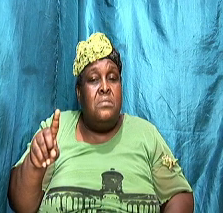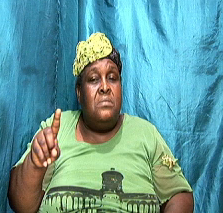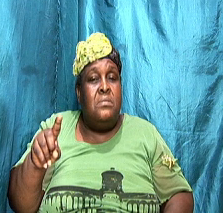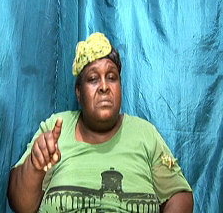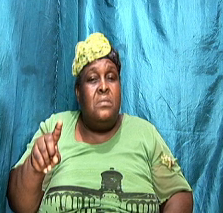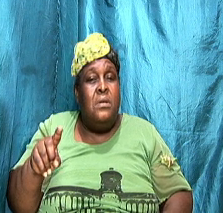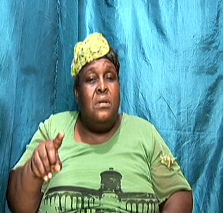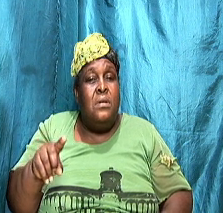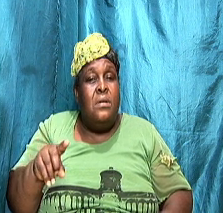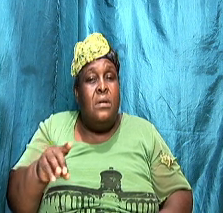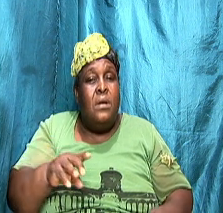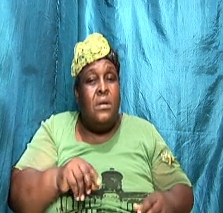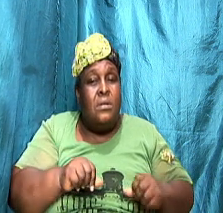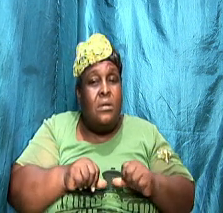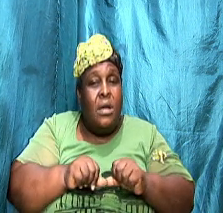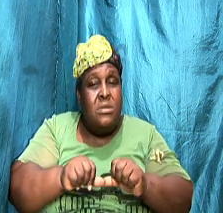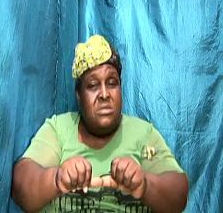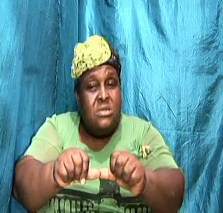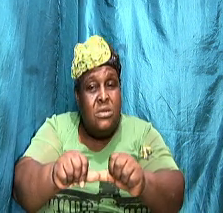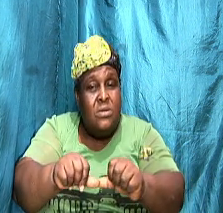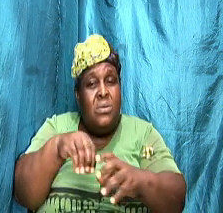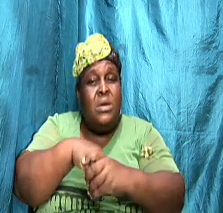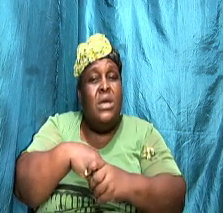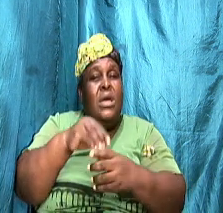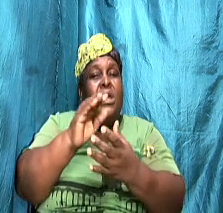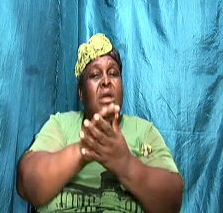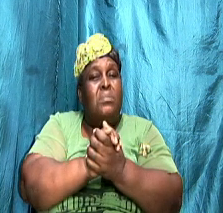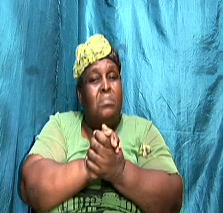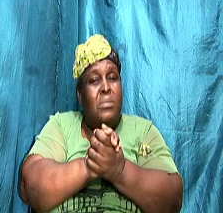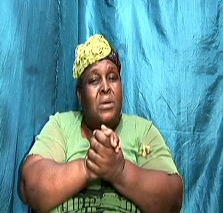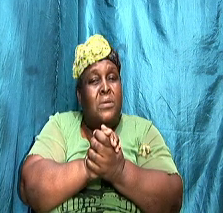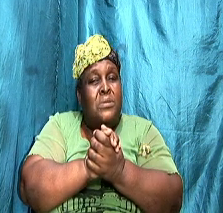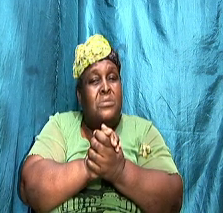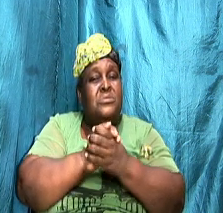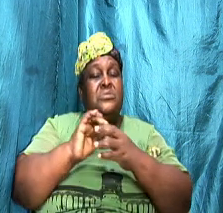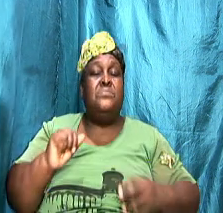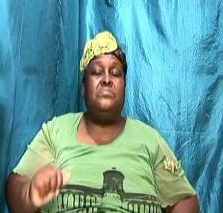and move on ask for forgiveness and move on